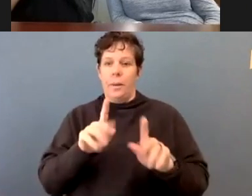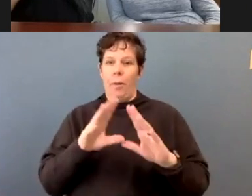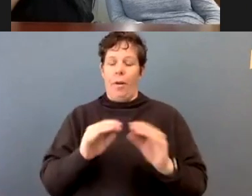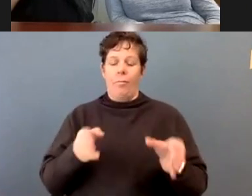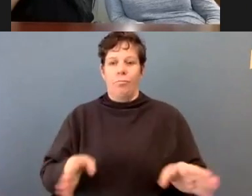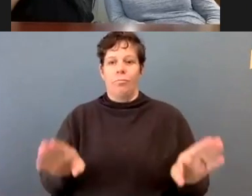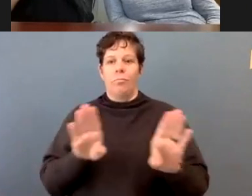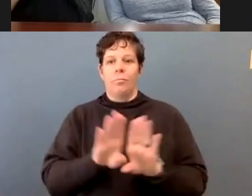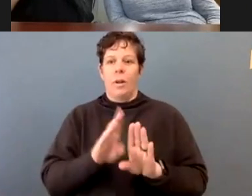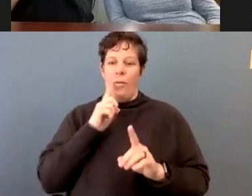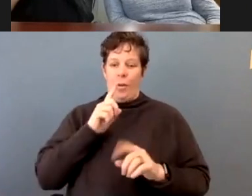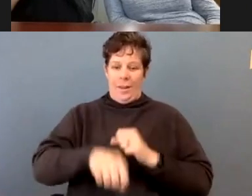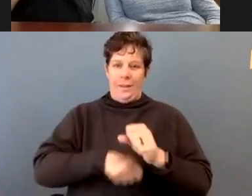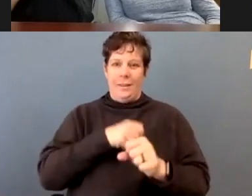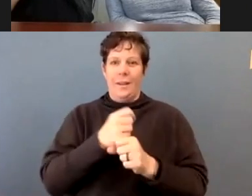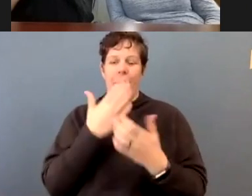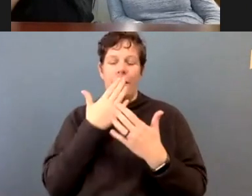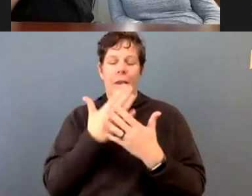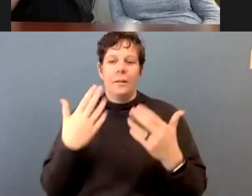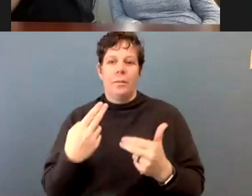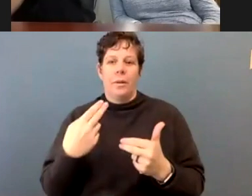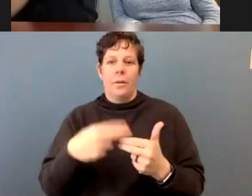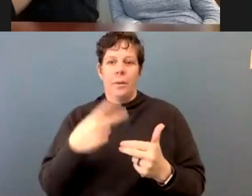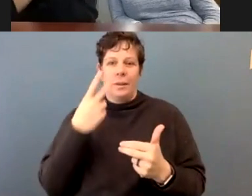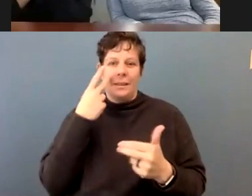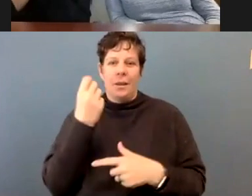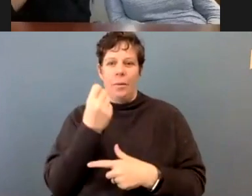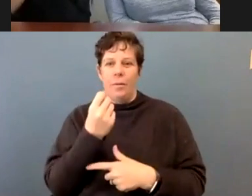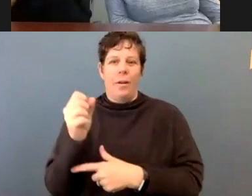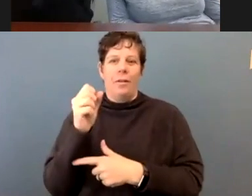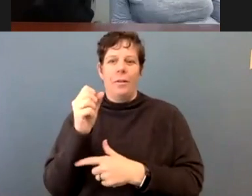for joining us. And we will see you in the revolution y'all. Take care.